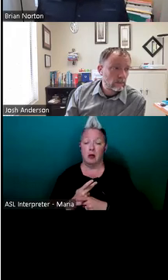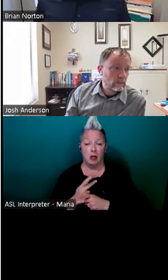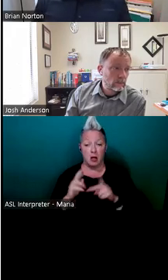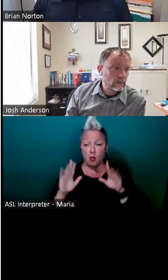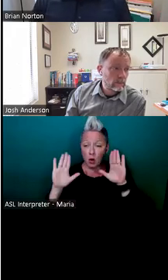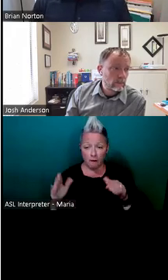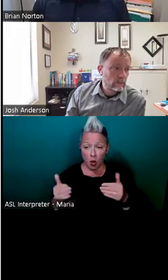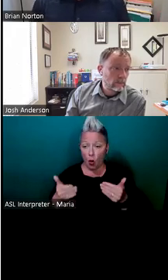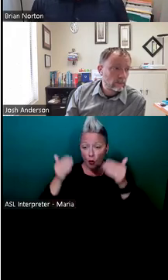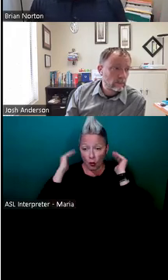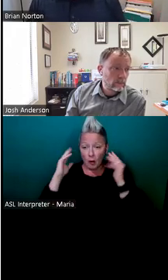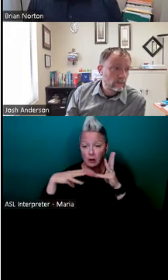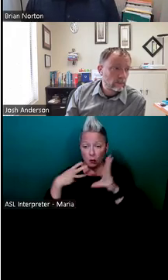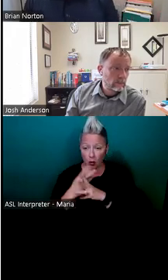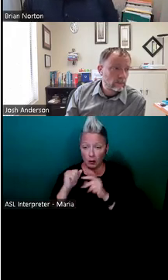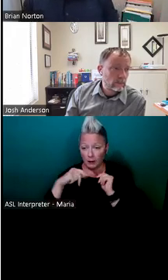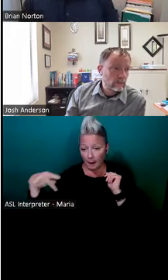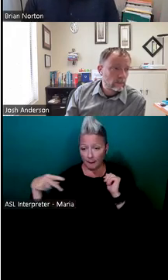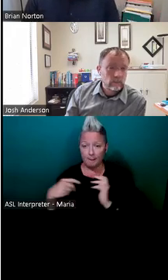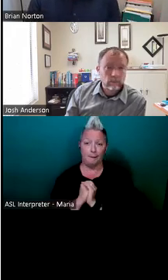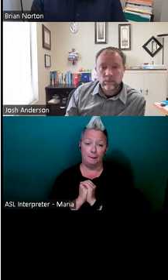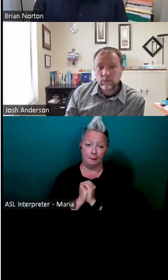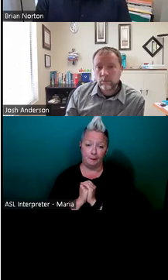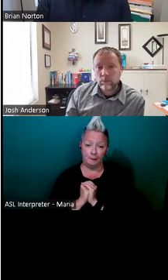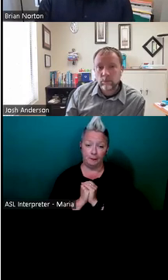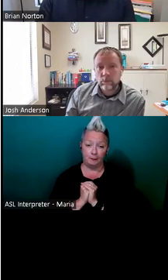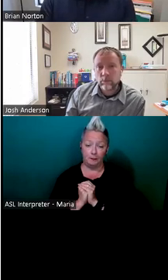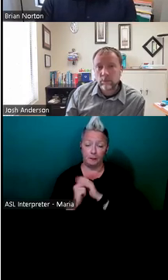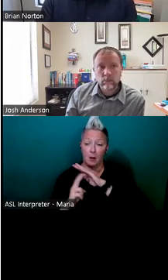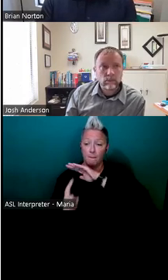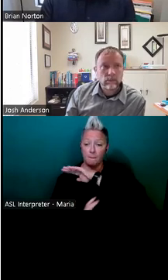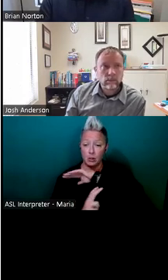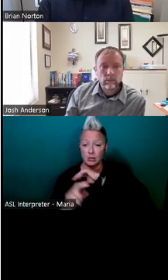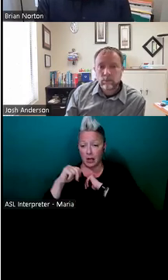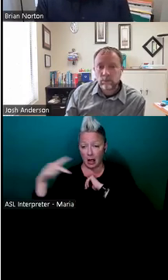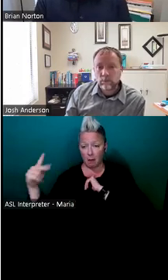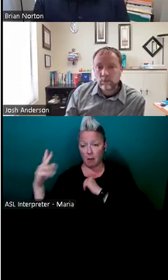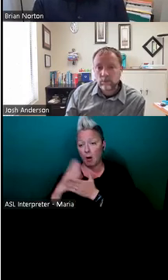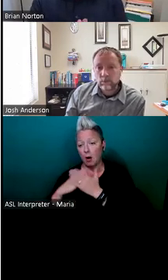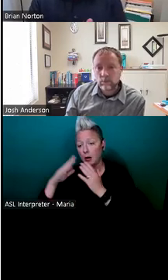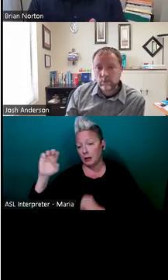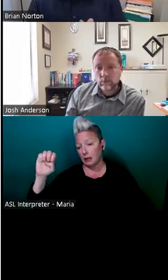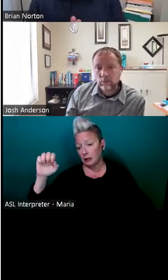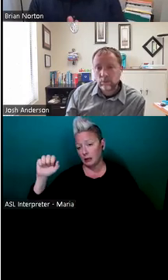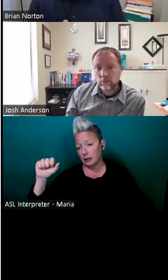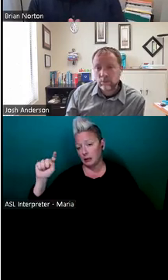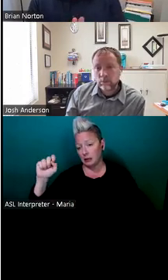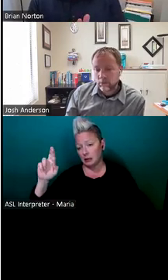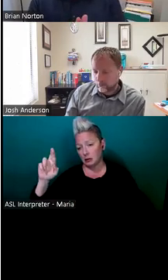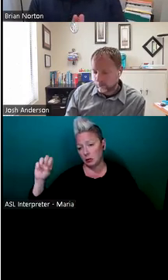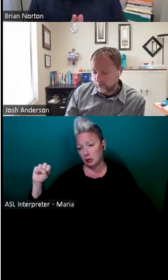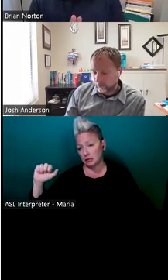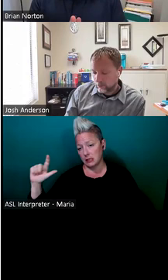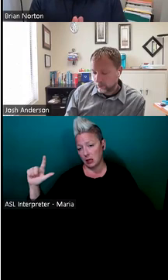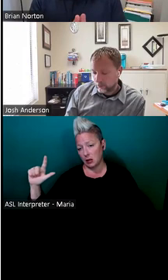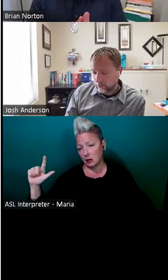world of apps. And so Bridging Apps is actually a part of an Easterseals affiliate. It's the Houston Easterseals,